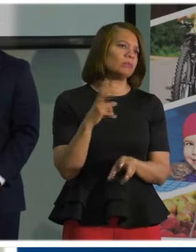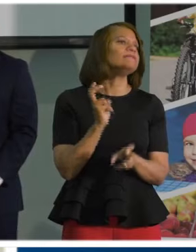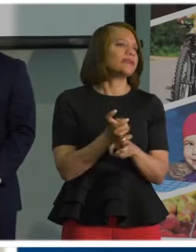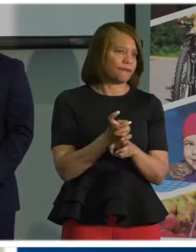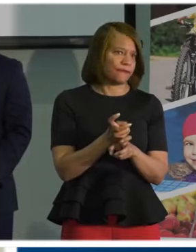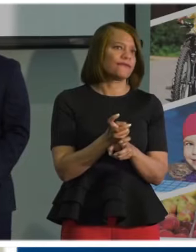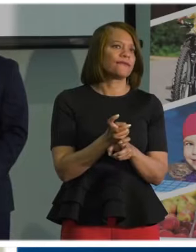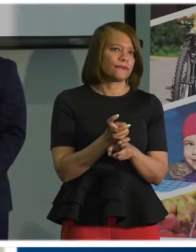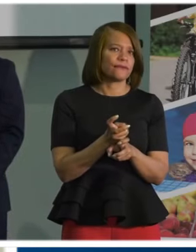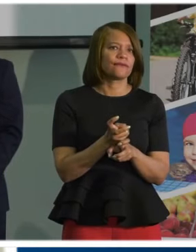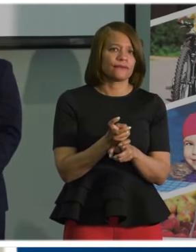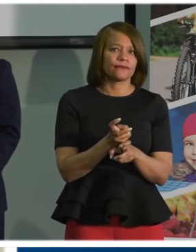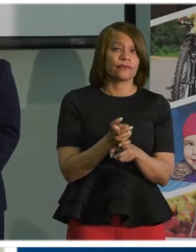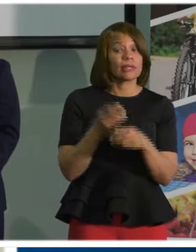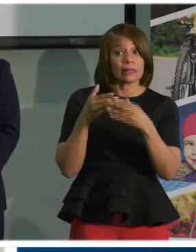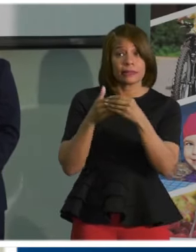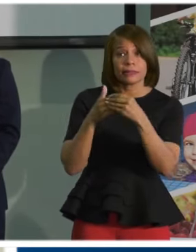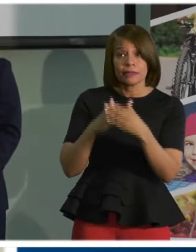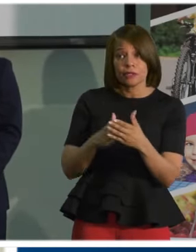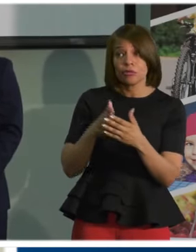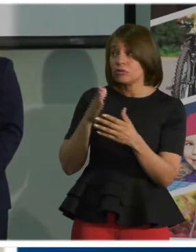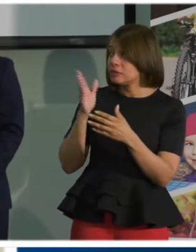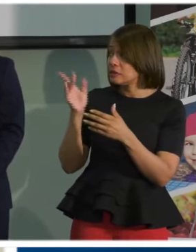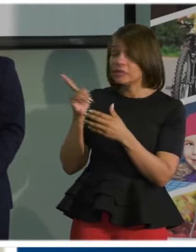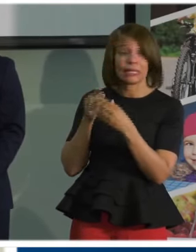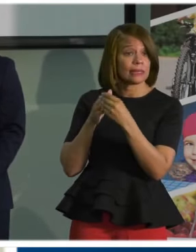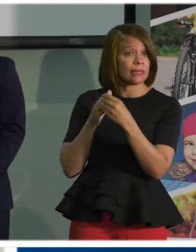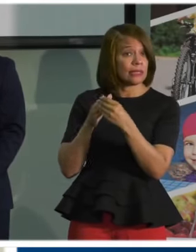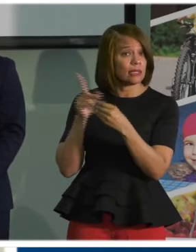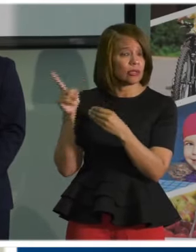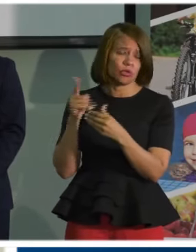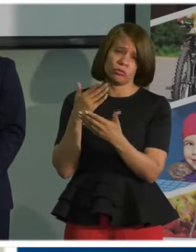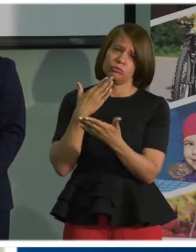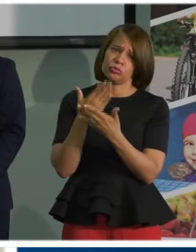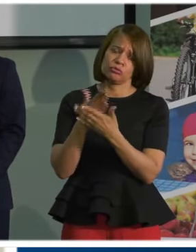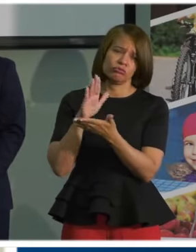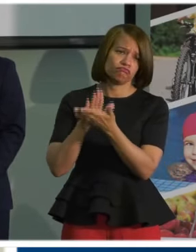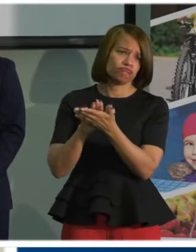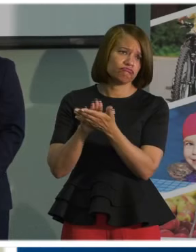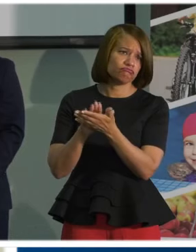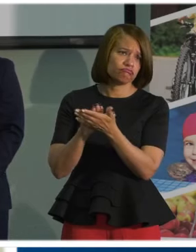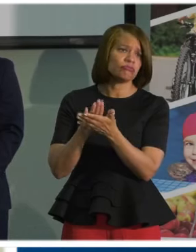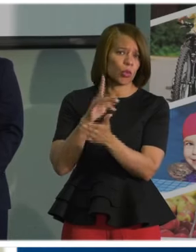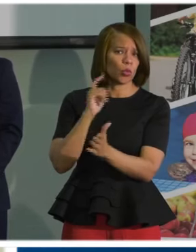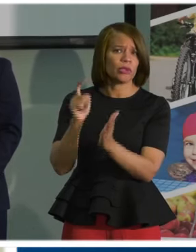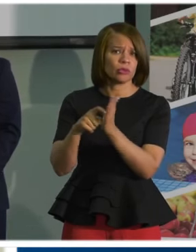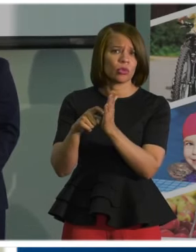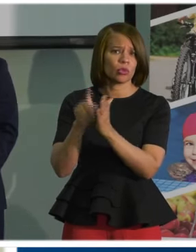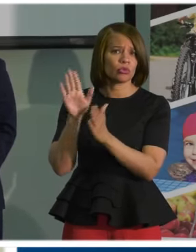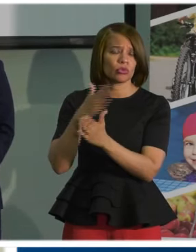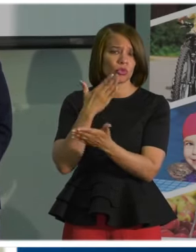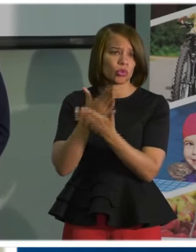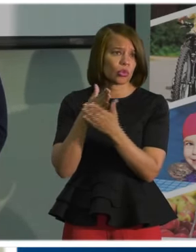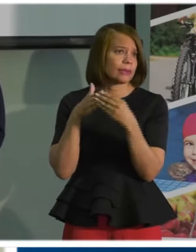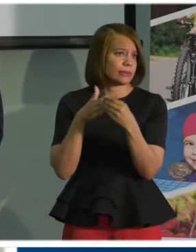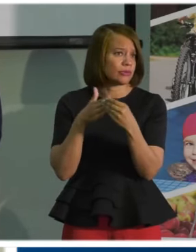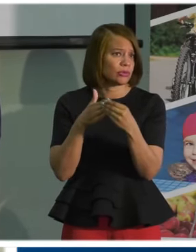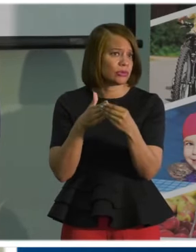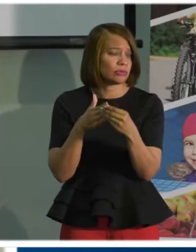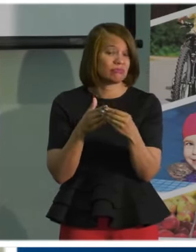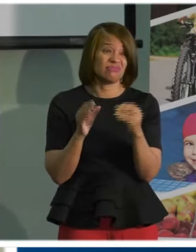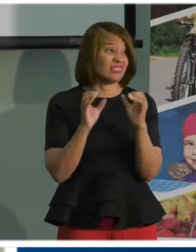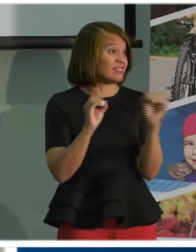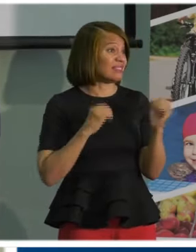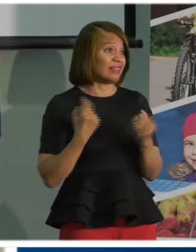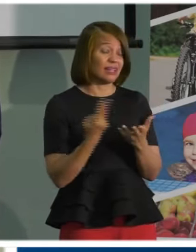Made easier by your leadership. It is appreciated, it is noticed, it is celebrated. None of us signed up for